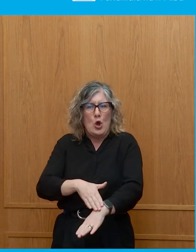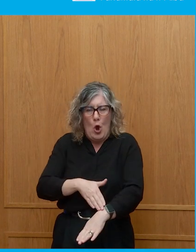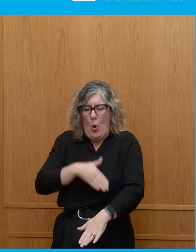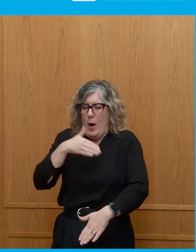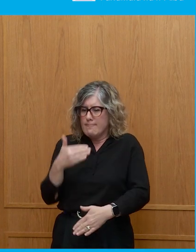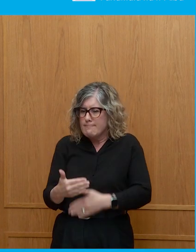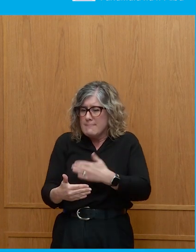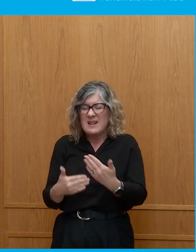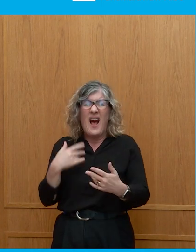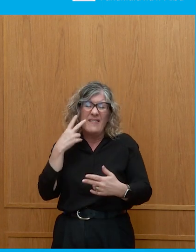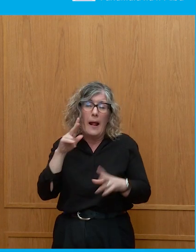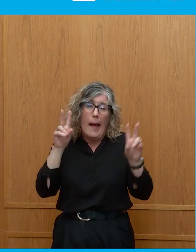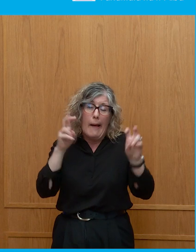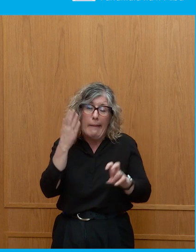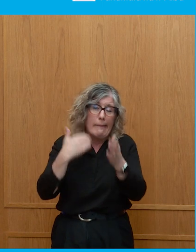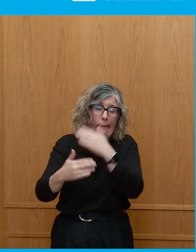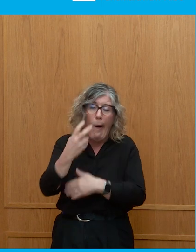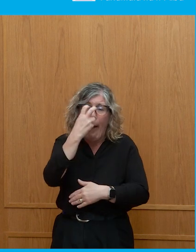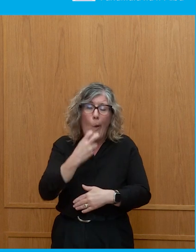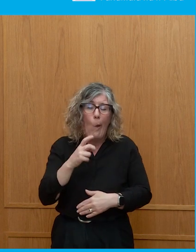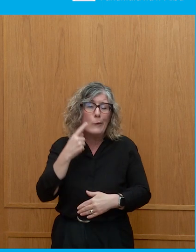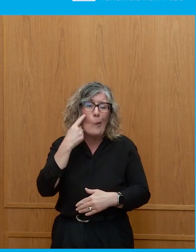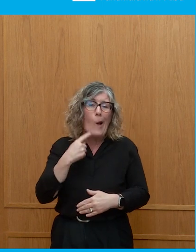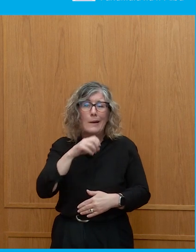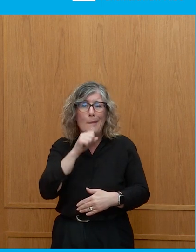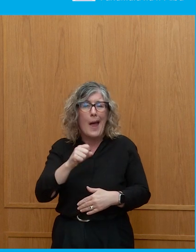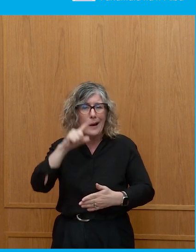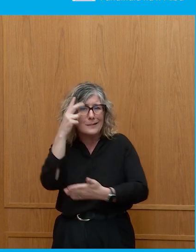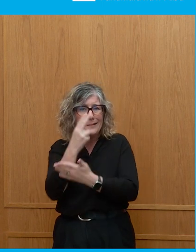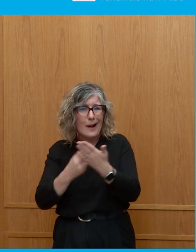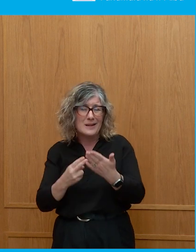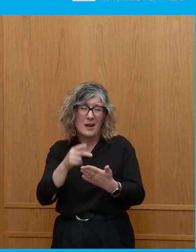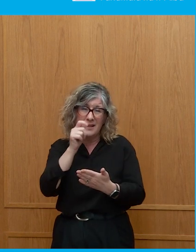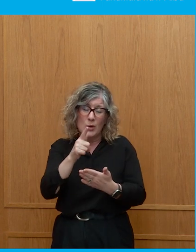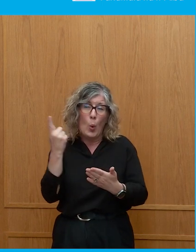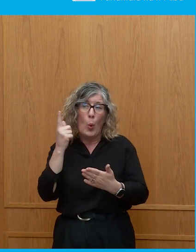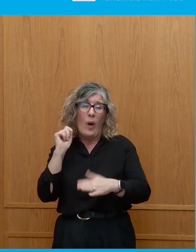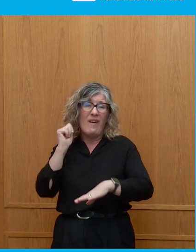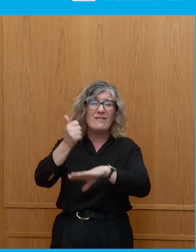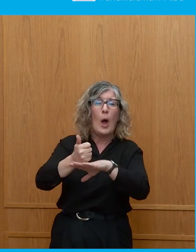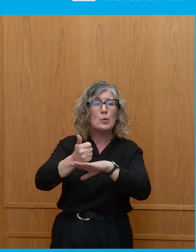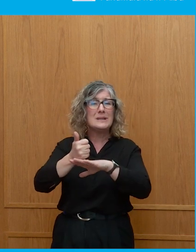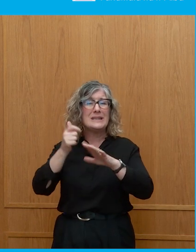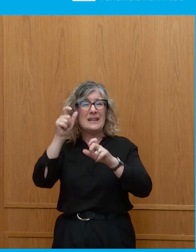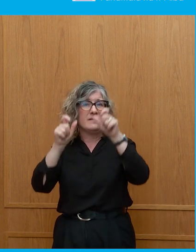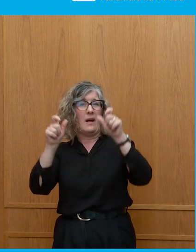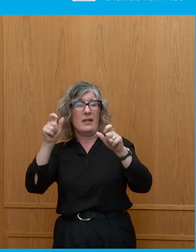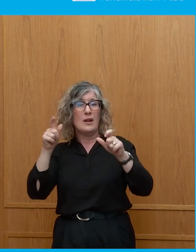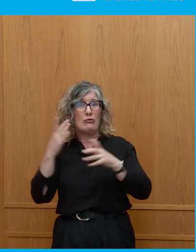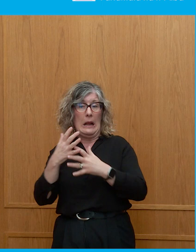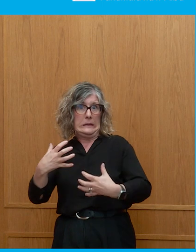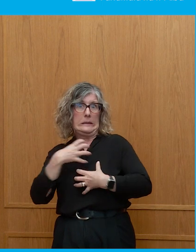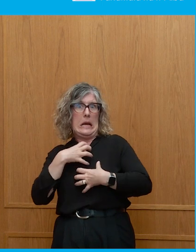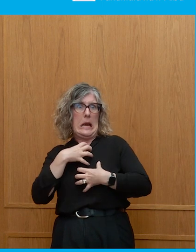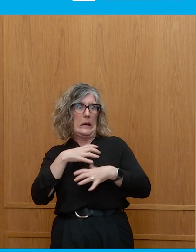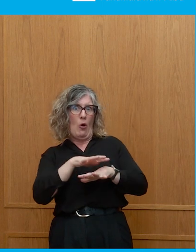slow and steady. I think it's – we jokingly talk about the fact that the Founding Fathers actually were scared of the masses. And they